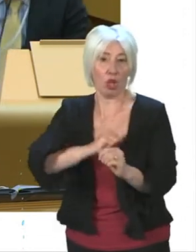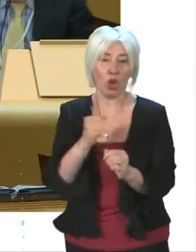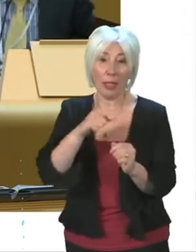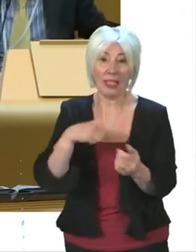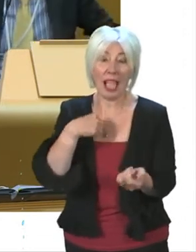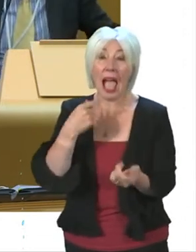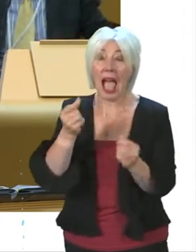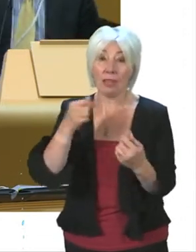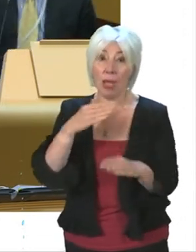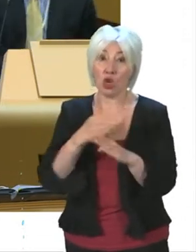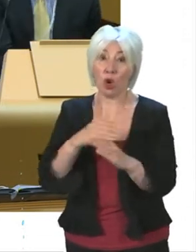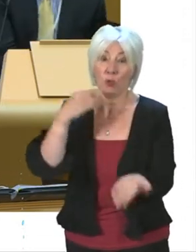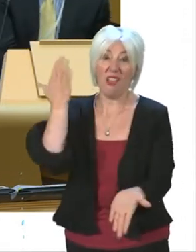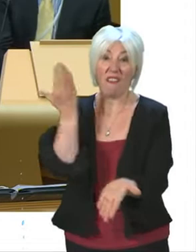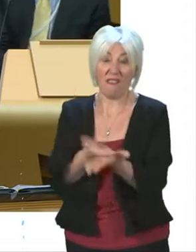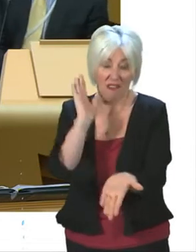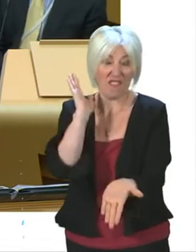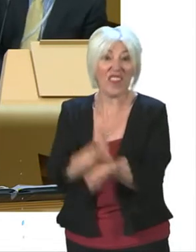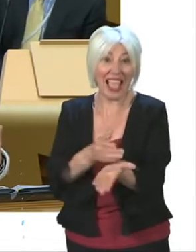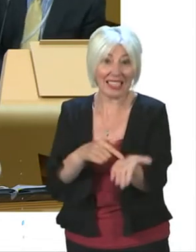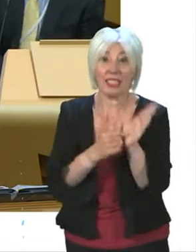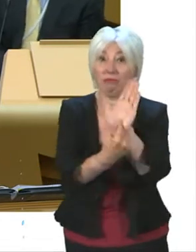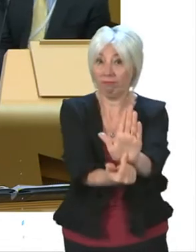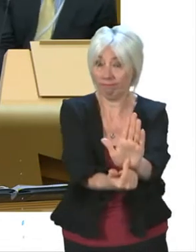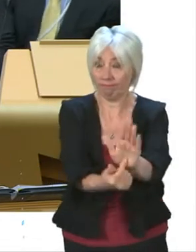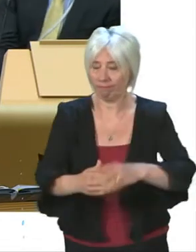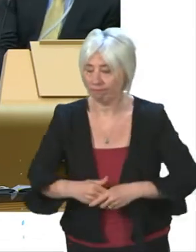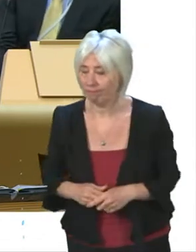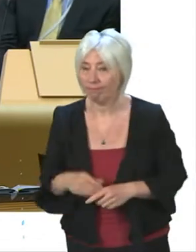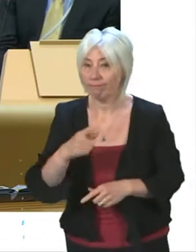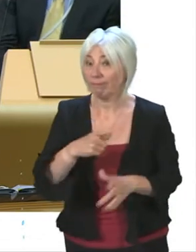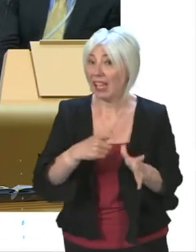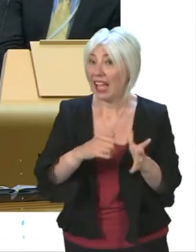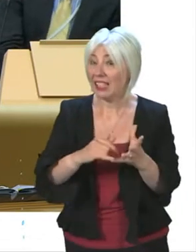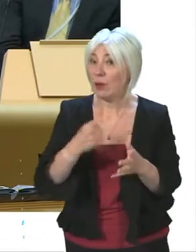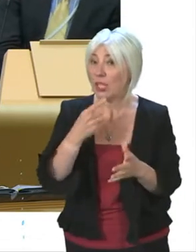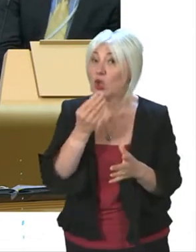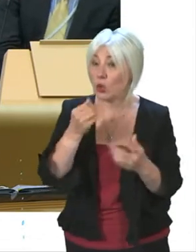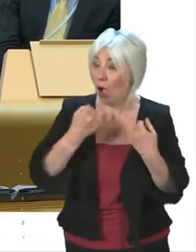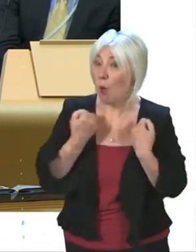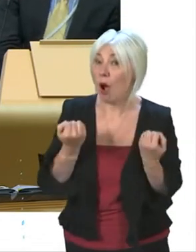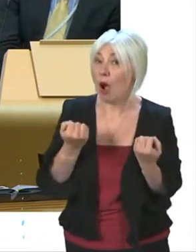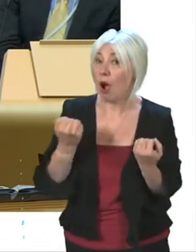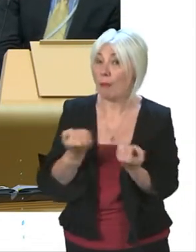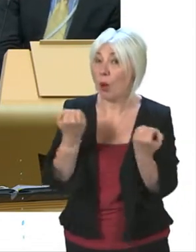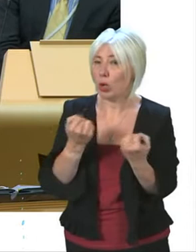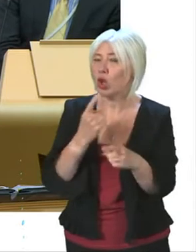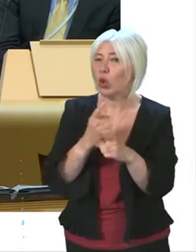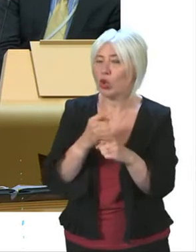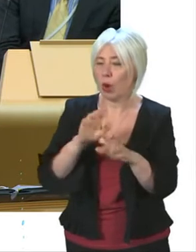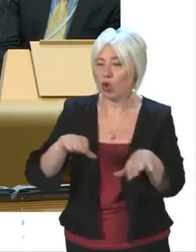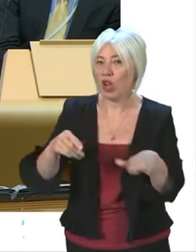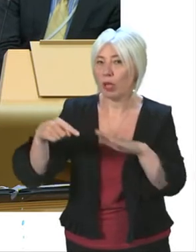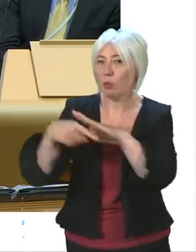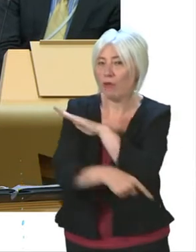front of the Scottish people. Secondly, Anna Sarwar talks about this government's use of our own powers. mentioned child poverty. Can I